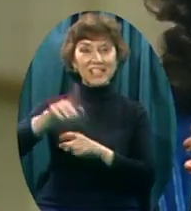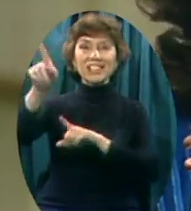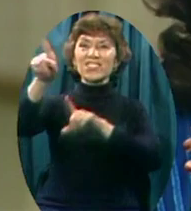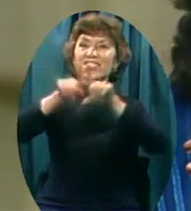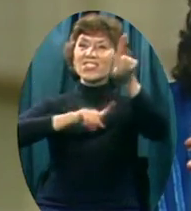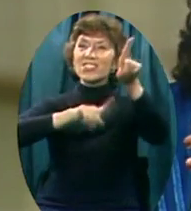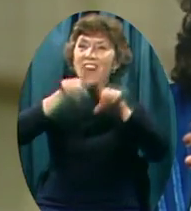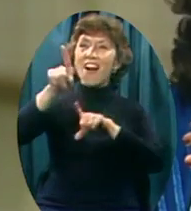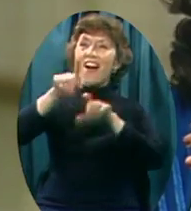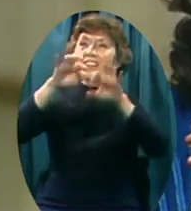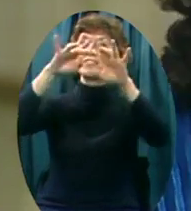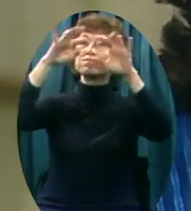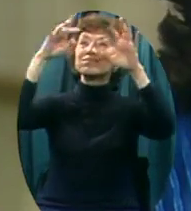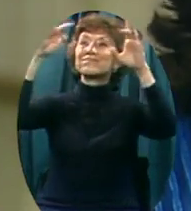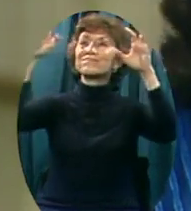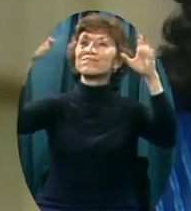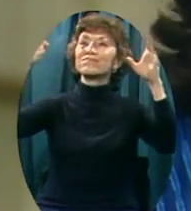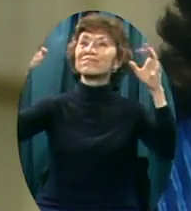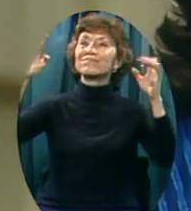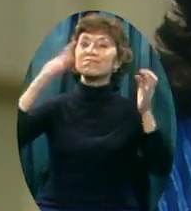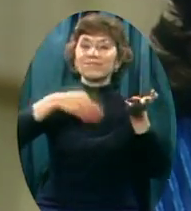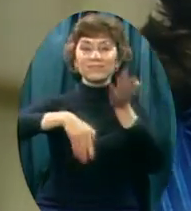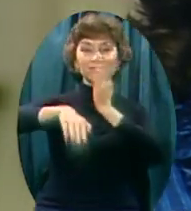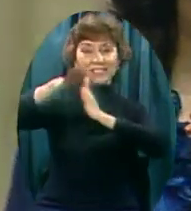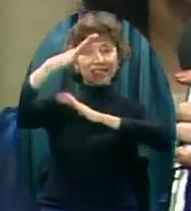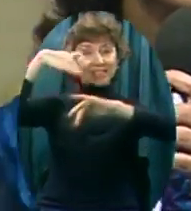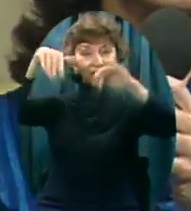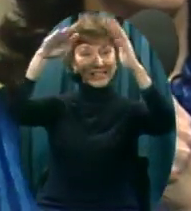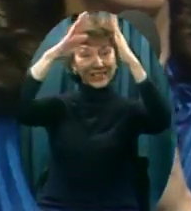stars in the sky